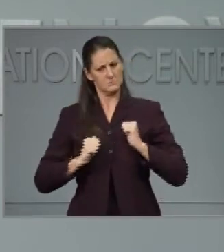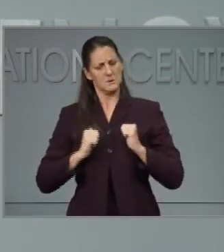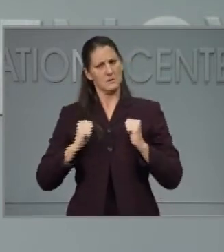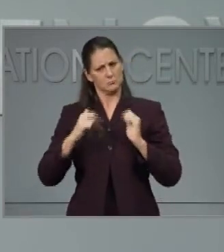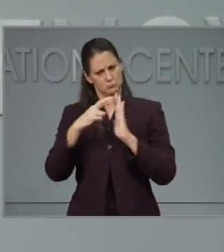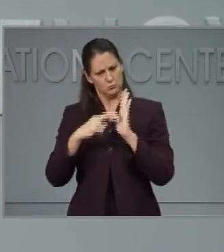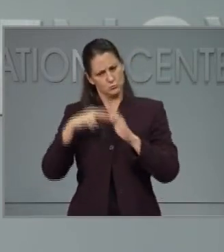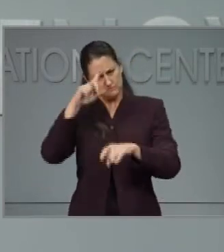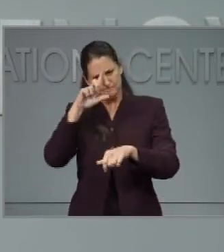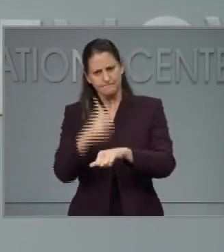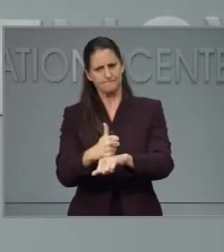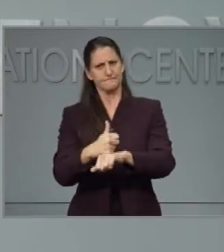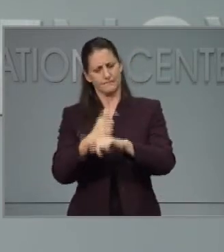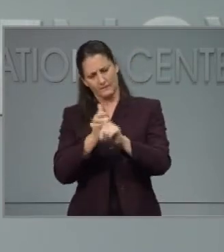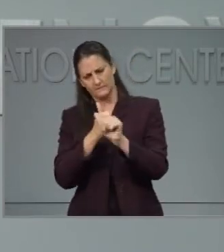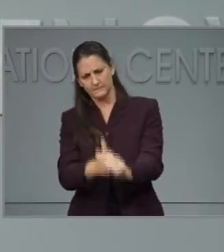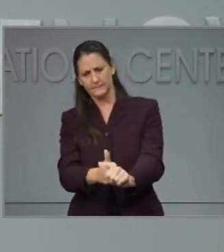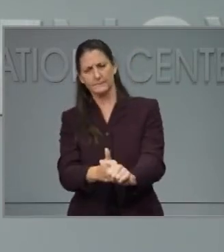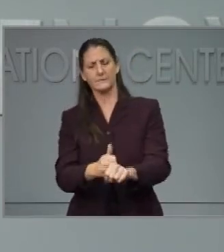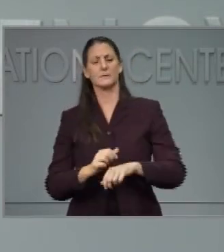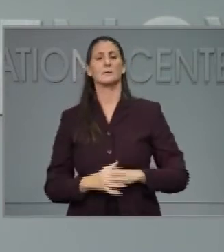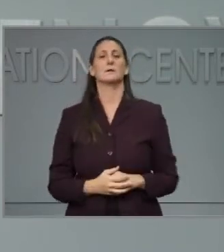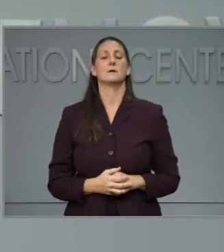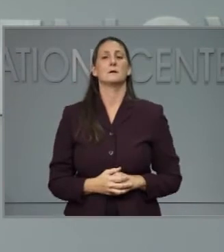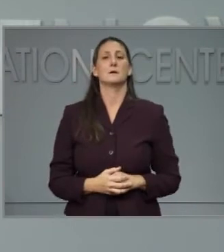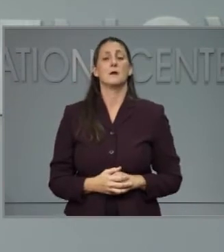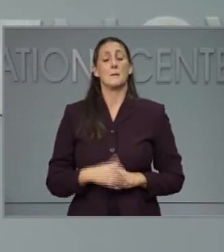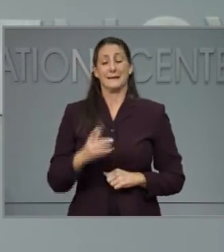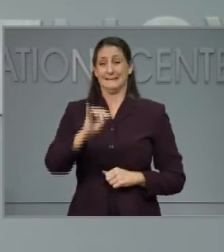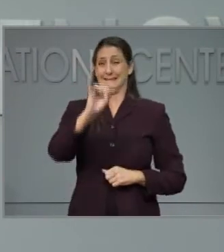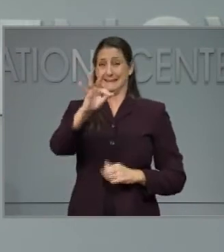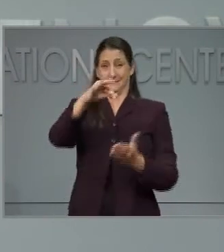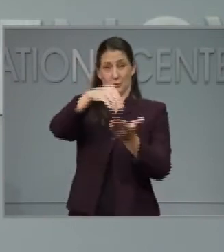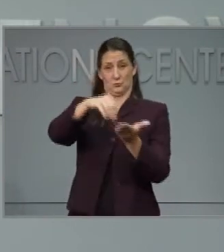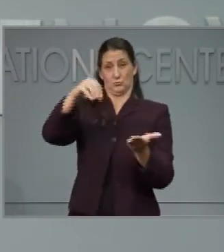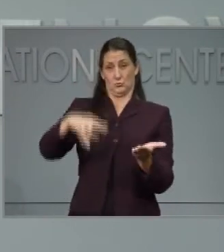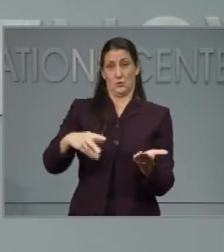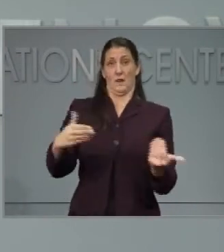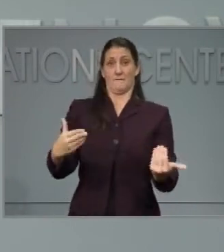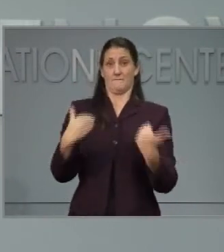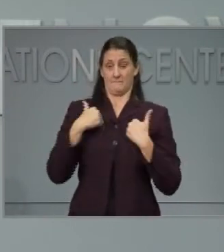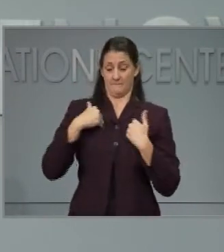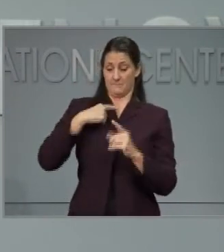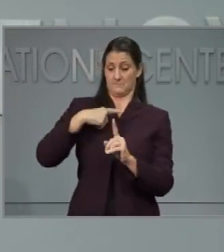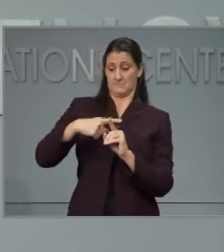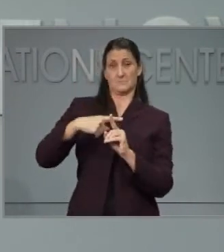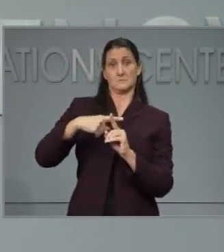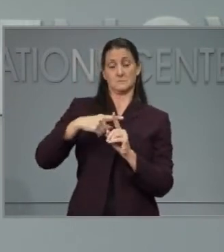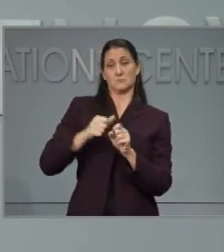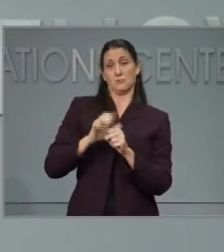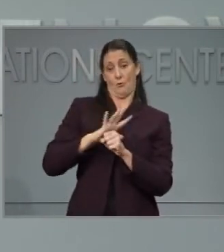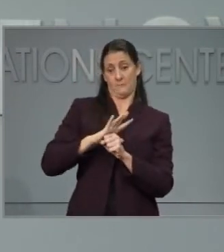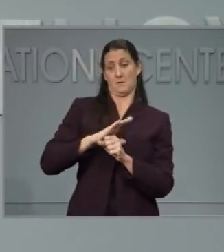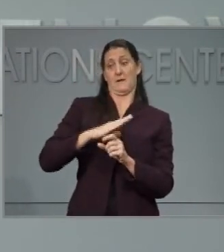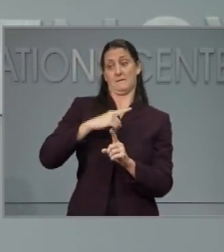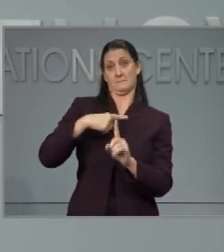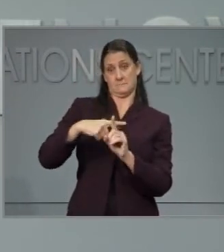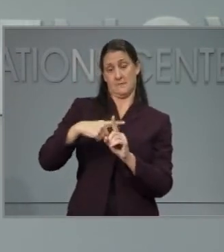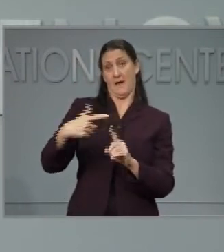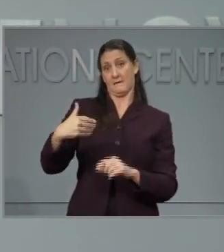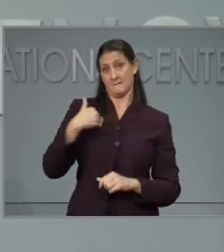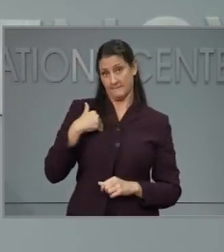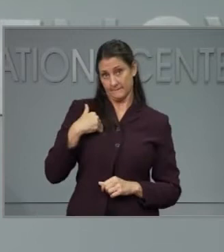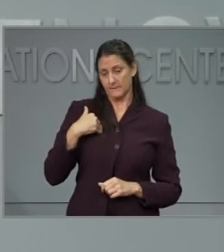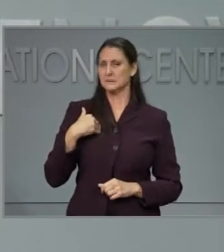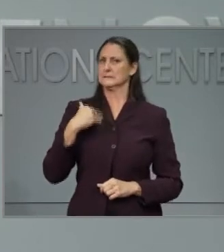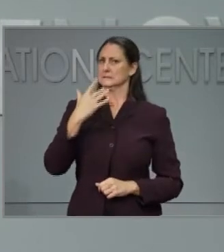As far as keeping students on campus, if they're positive, that is very much in line with our guidance. When we work with our